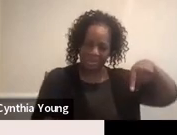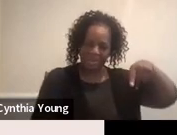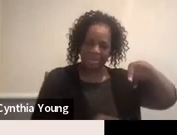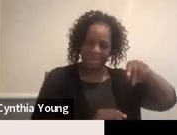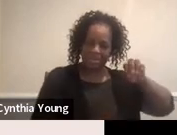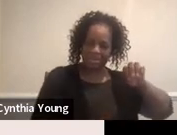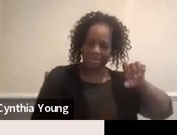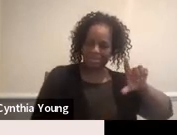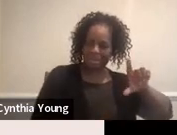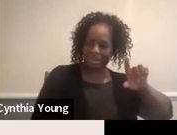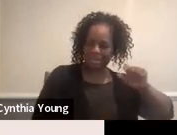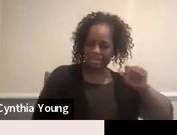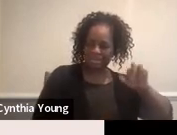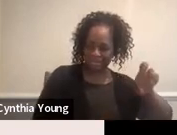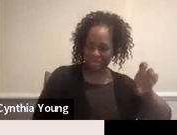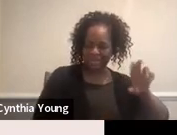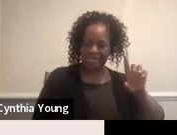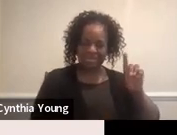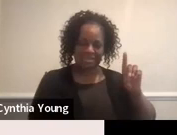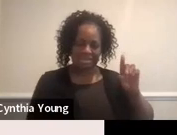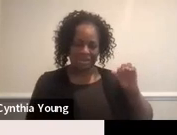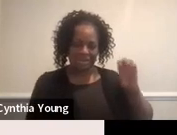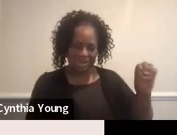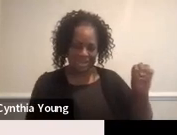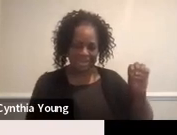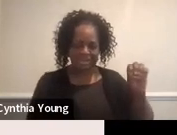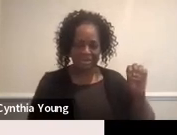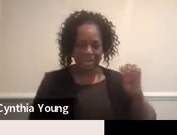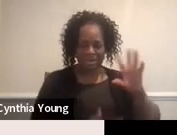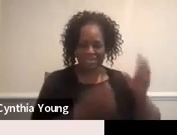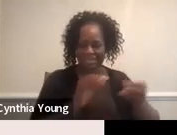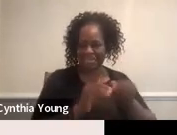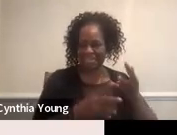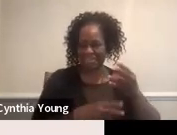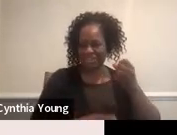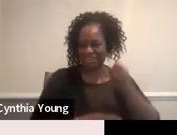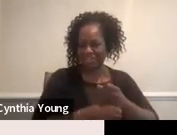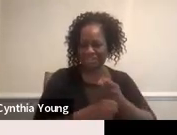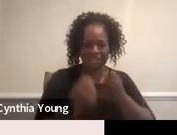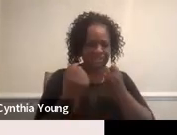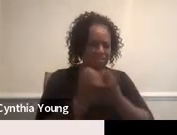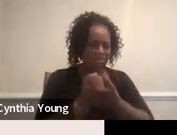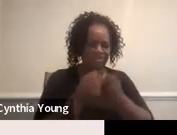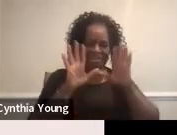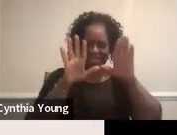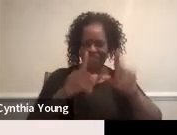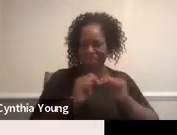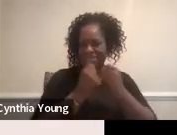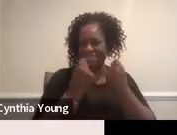been with DOE for about six years. And I support this fabulous team.